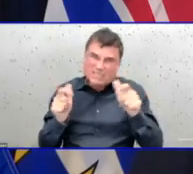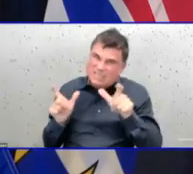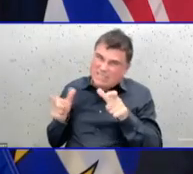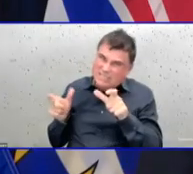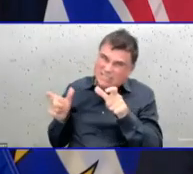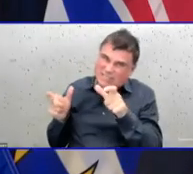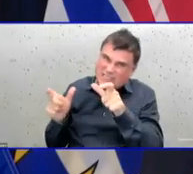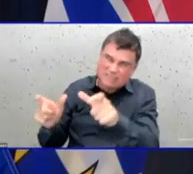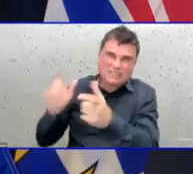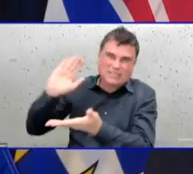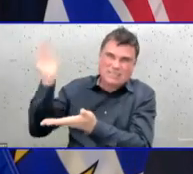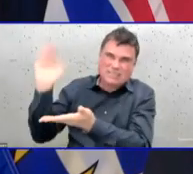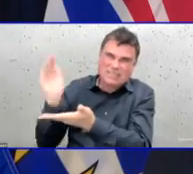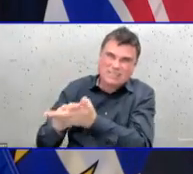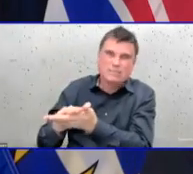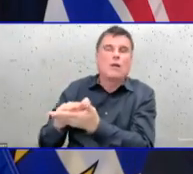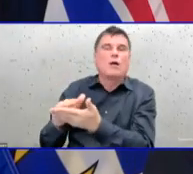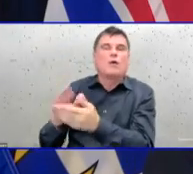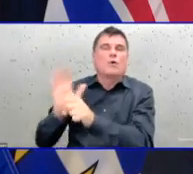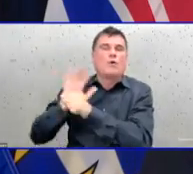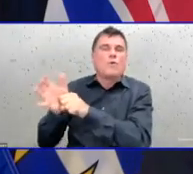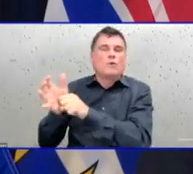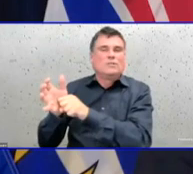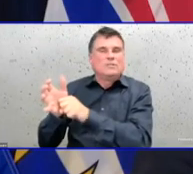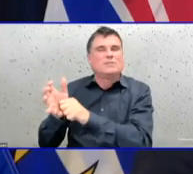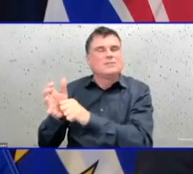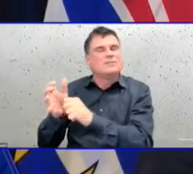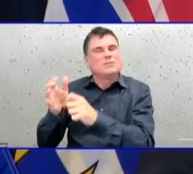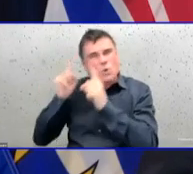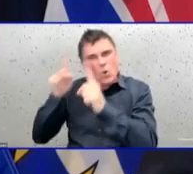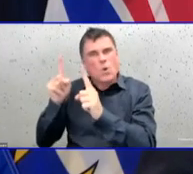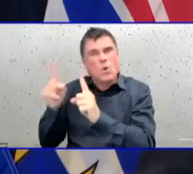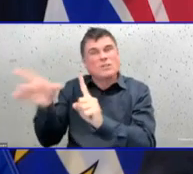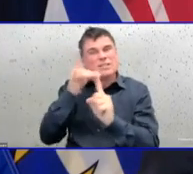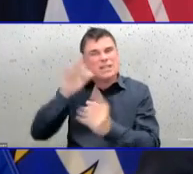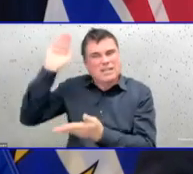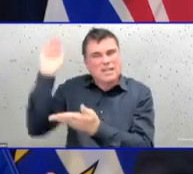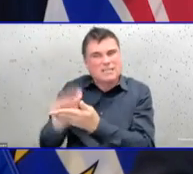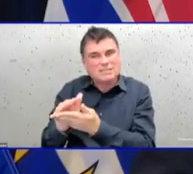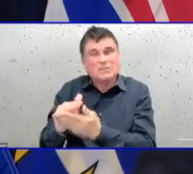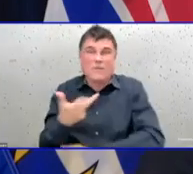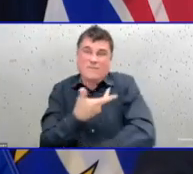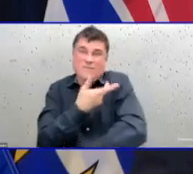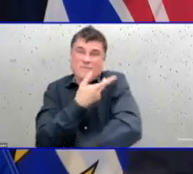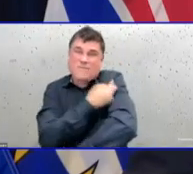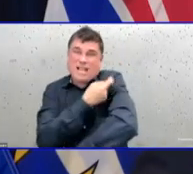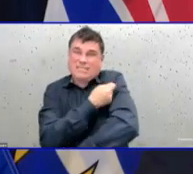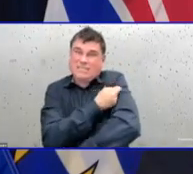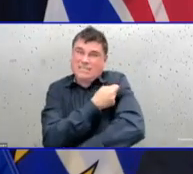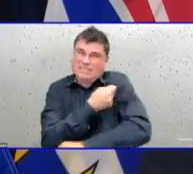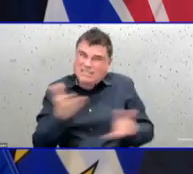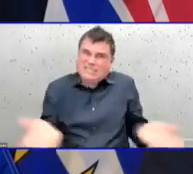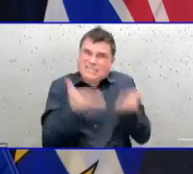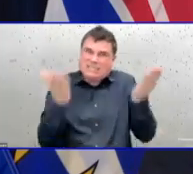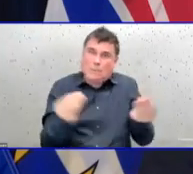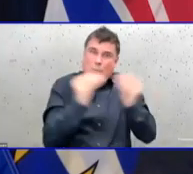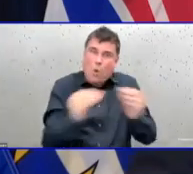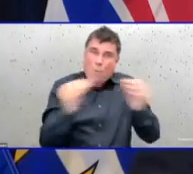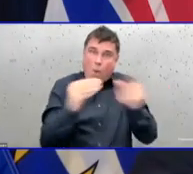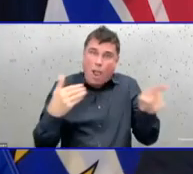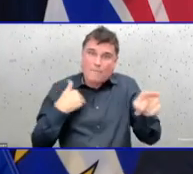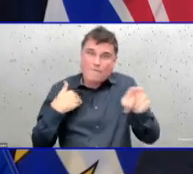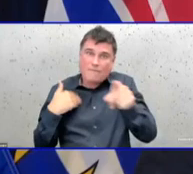go up more than 76% now, for example, in Fort St. John and going up. I'm in awe of them and of our healthcare workers.